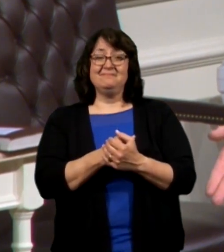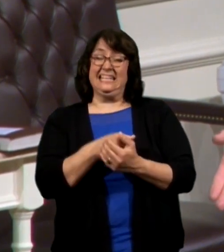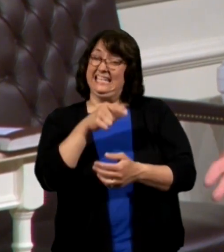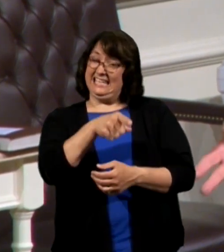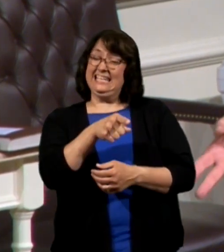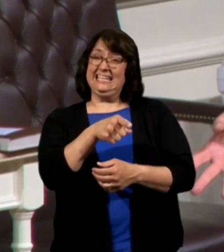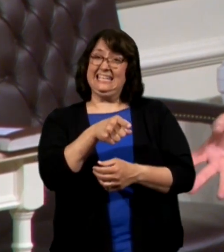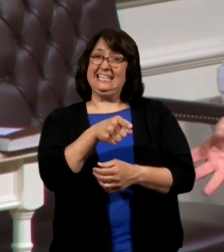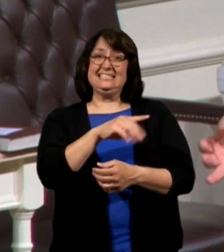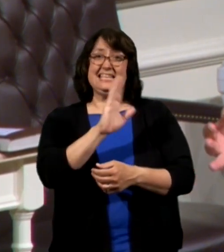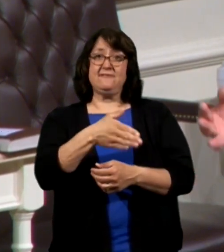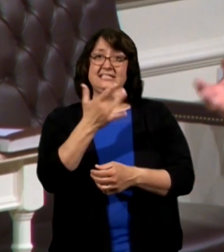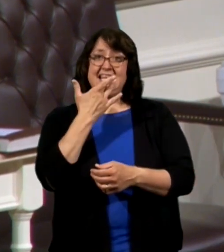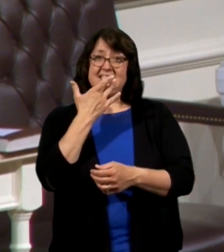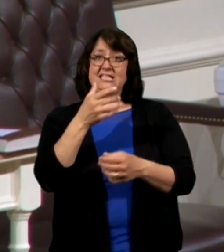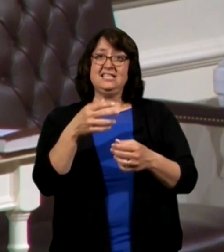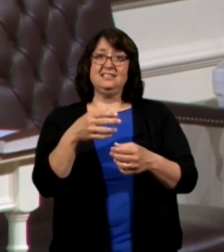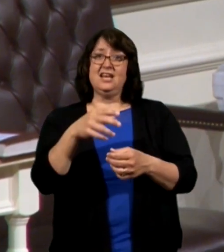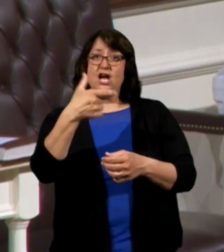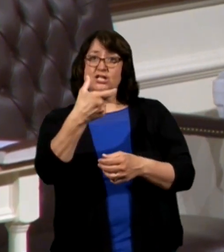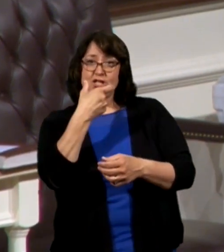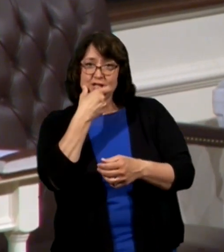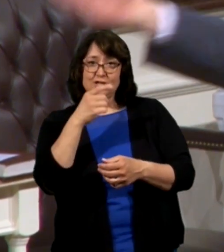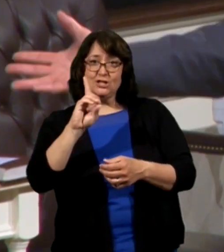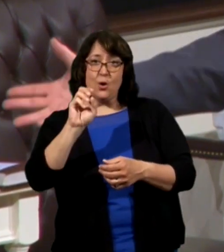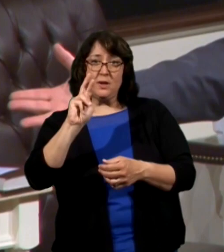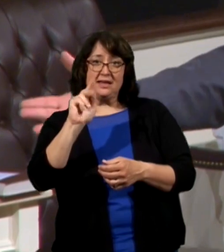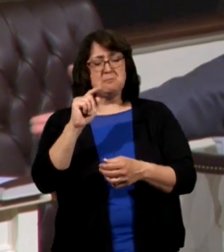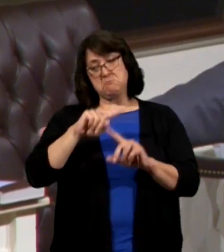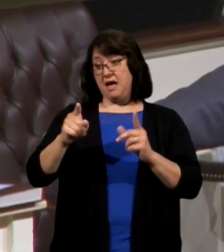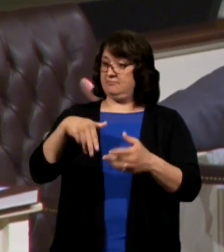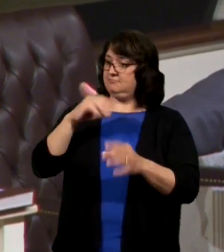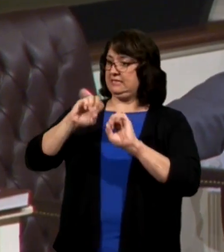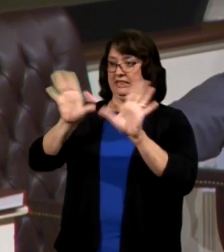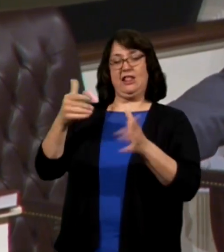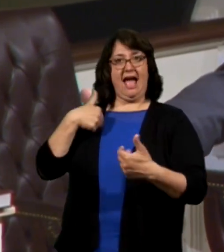he has never tasted a donut, and obviously I have.